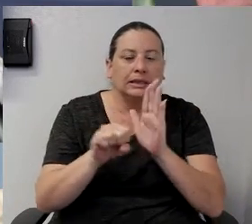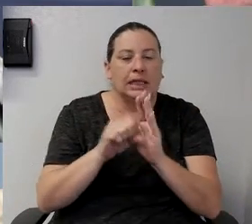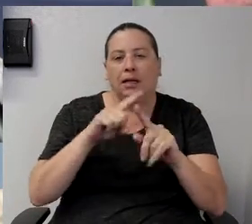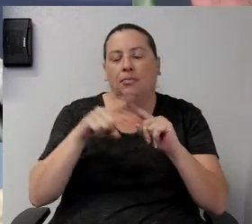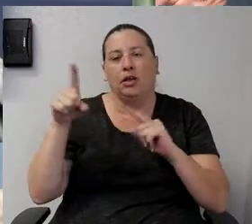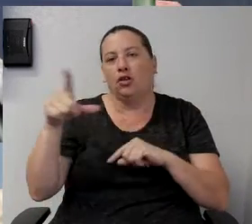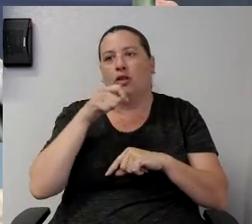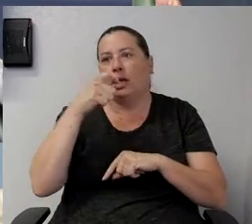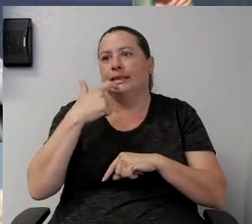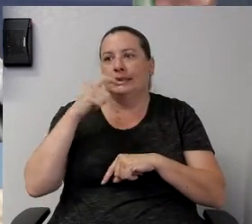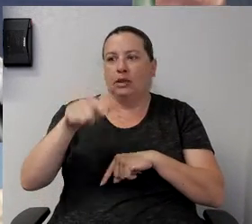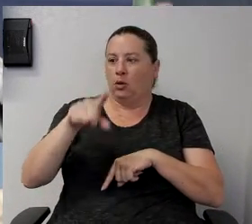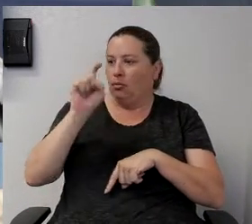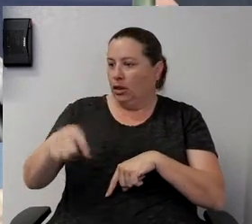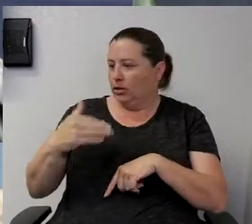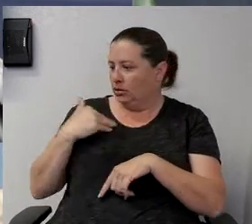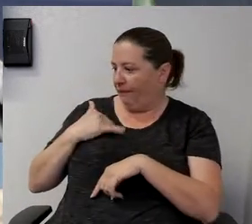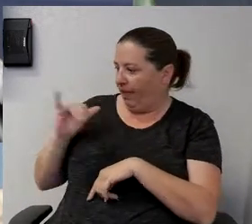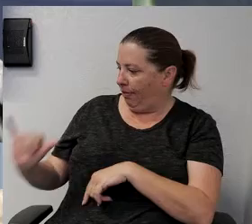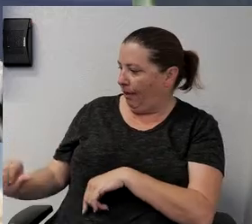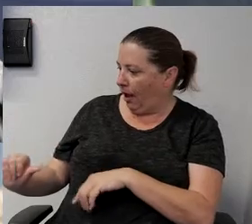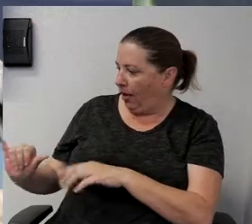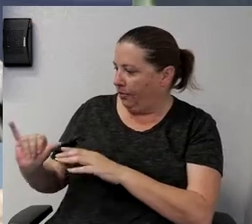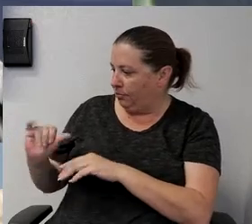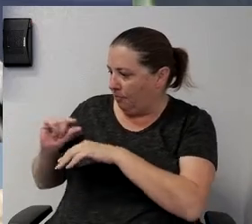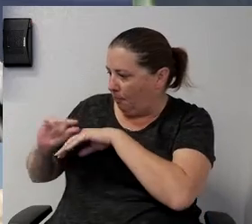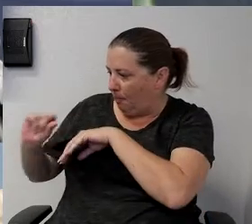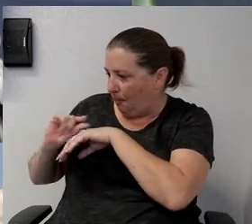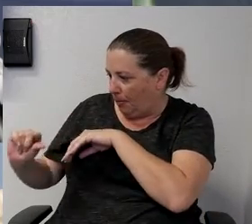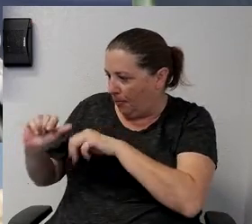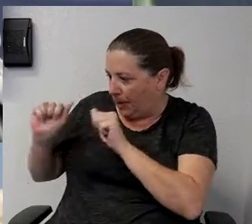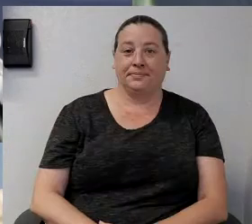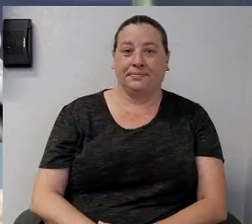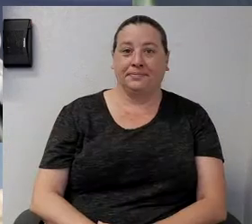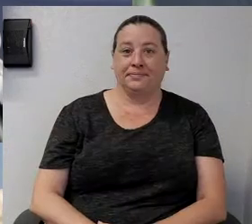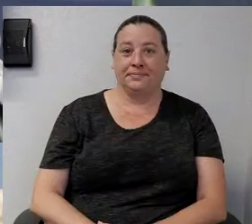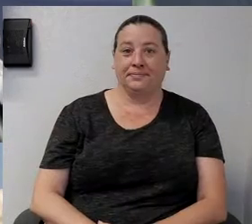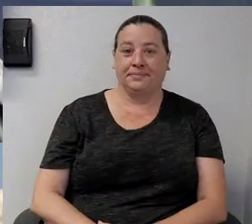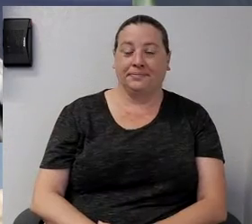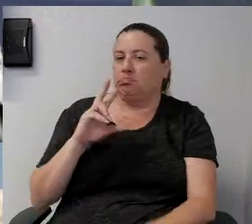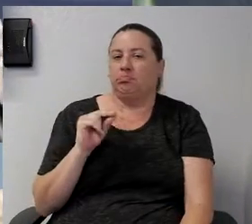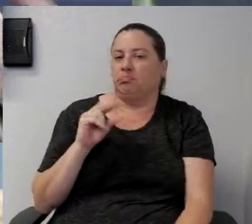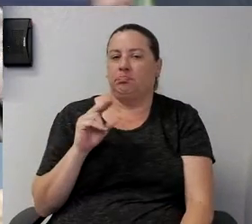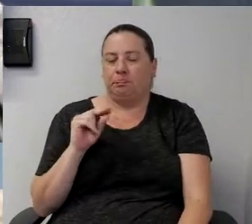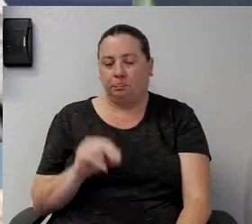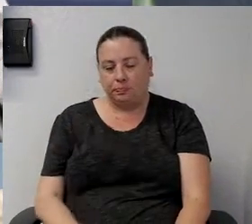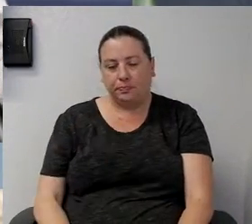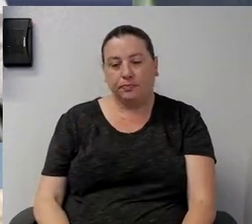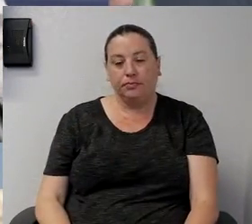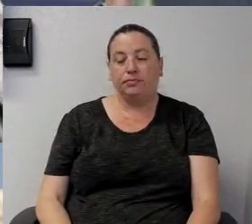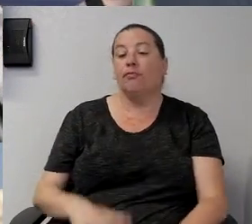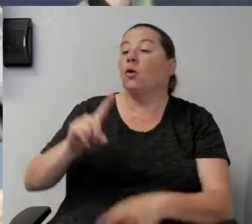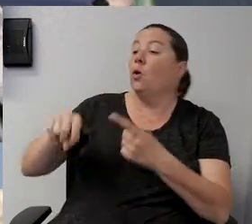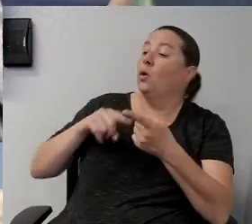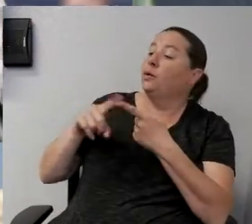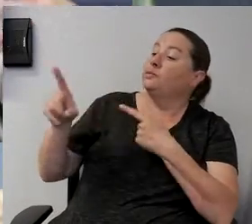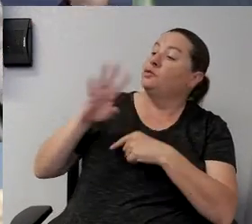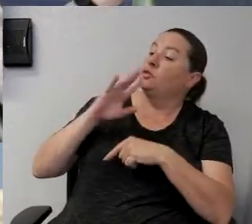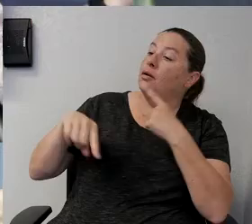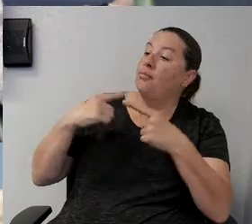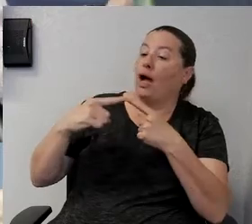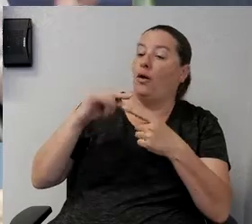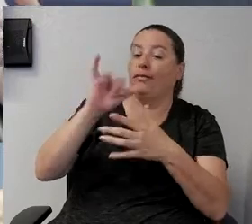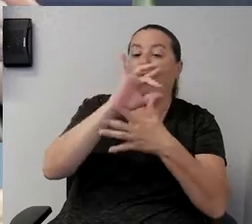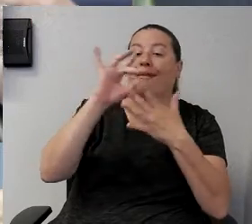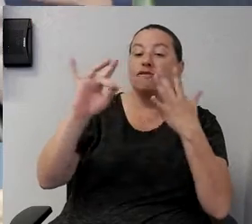saying that you have to have a minimum surge capacity at all times okay so when we talk about elective surgeries you mentioned the planning